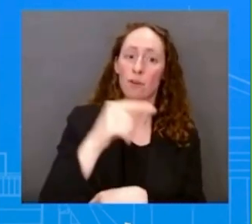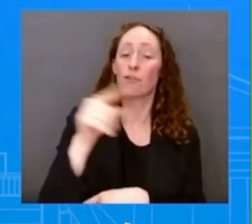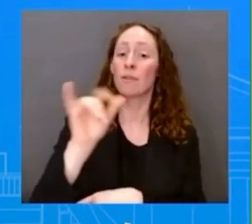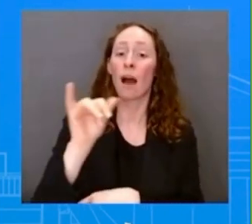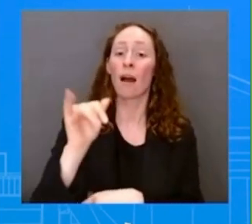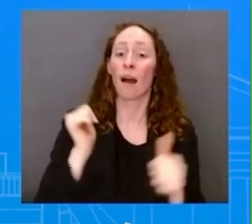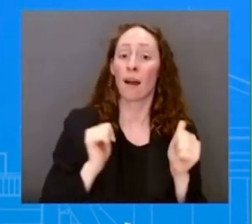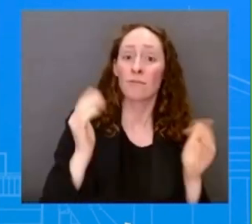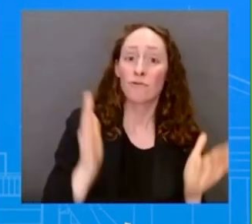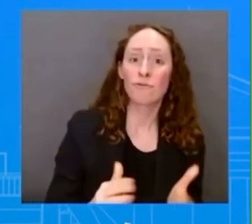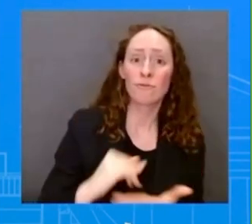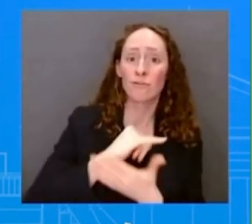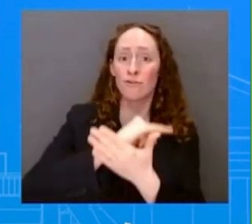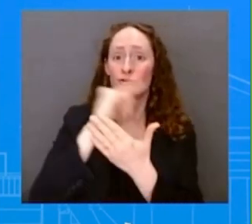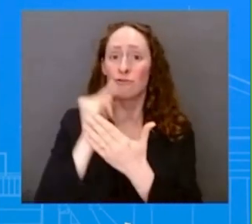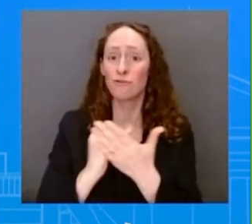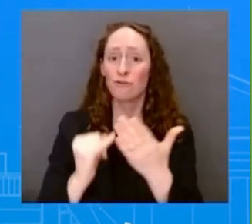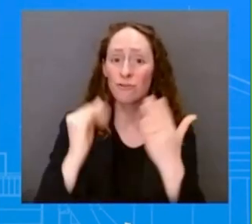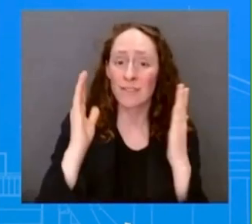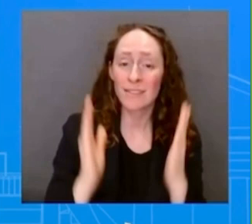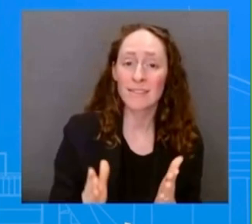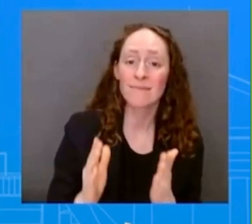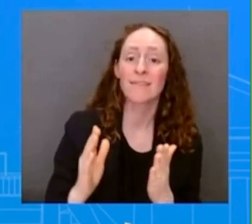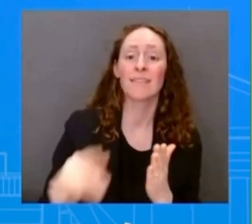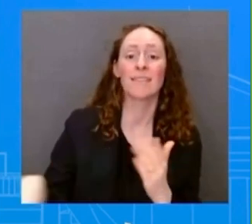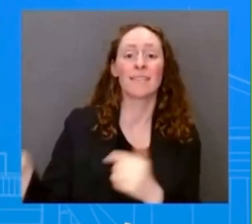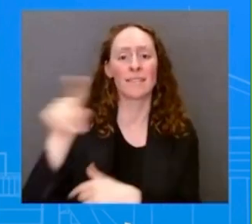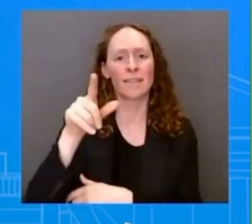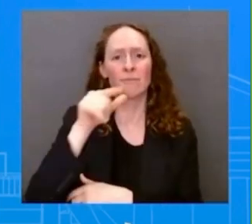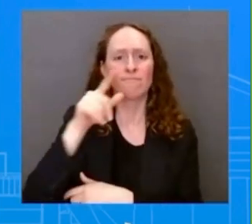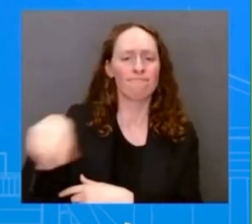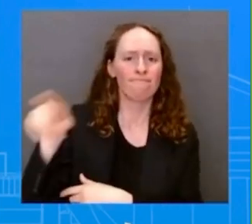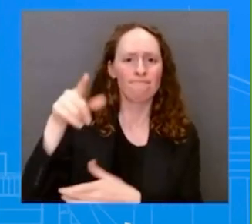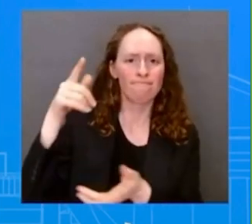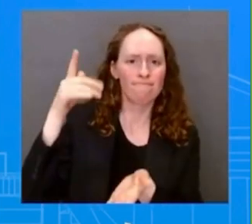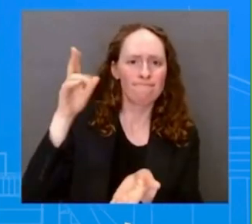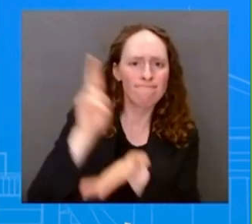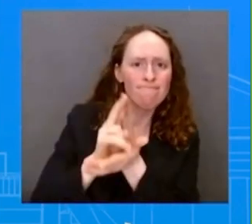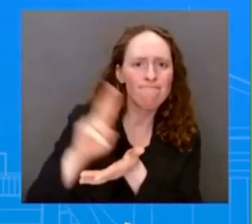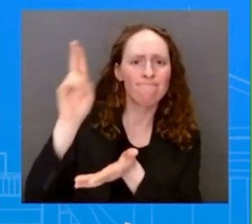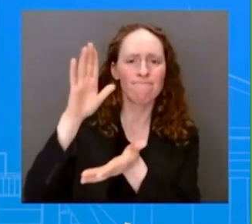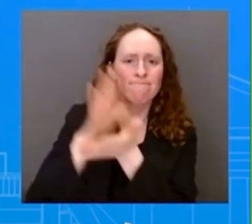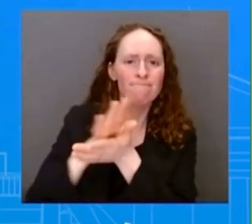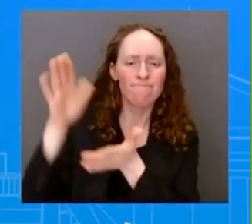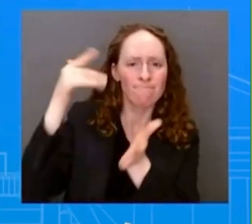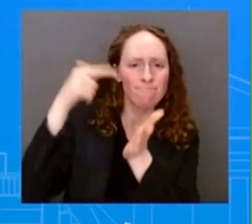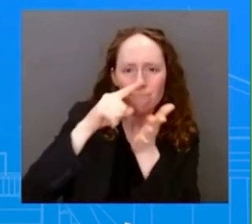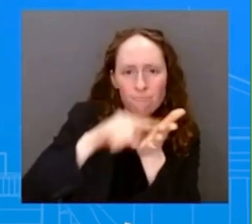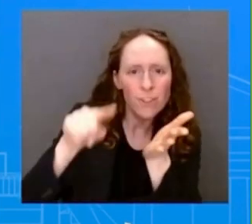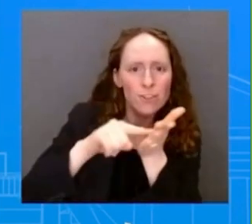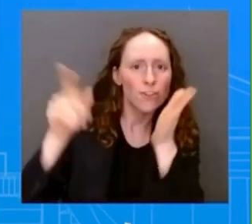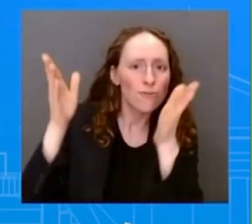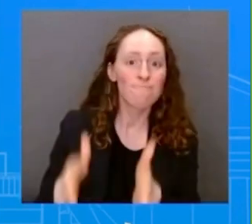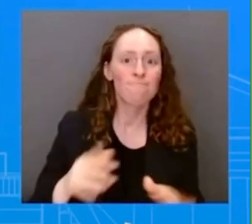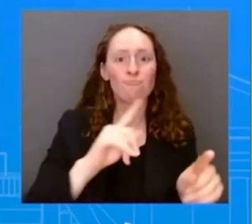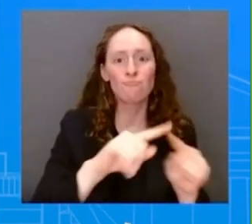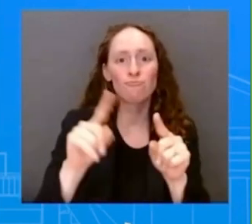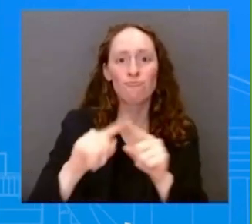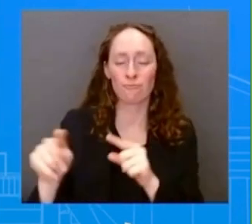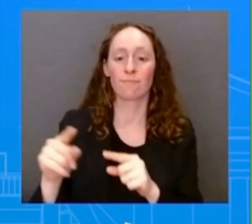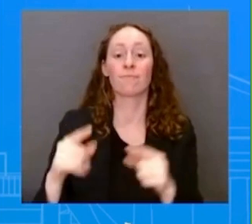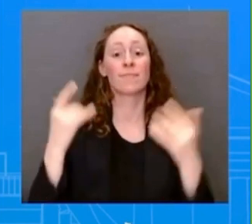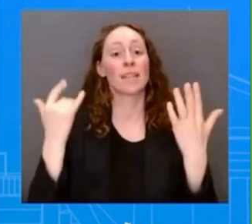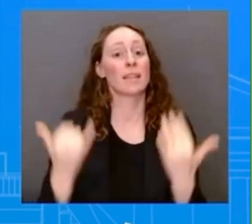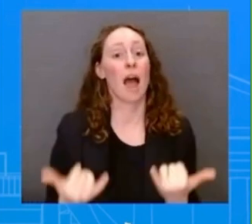-standing ties between our people. Vice President Harris met today with women entrepreneurs and announced nearly 1 billion